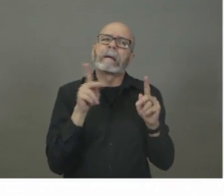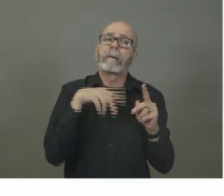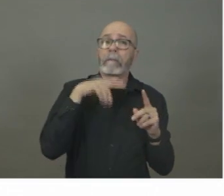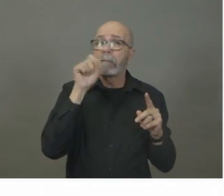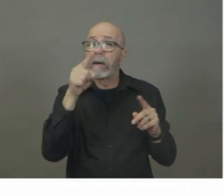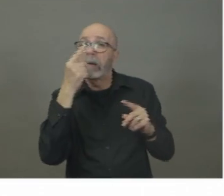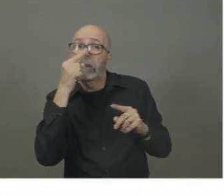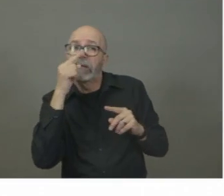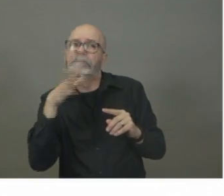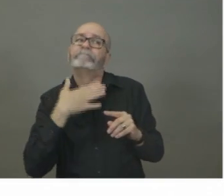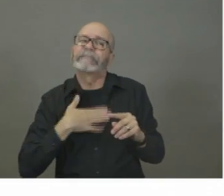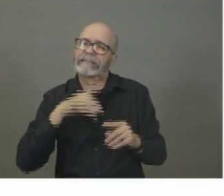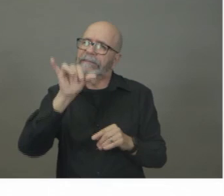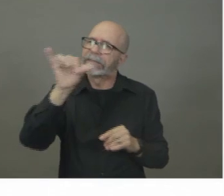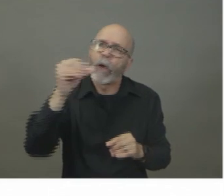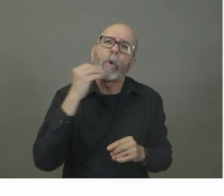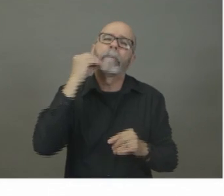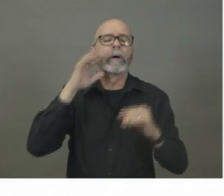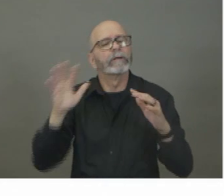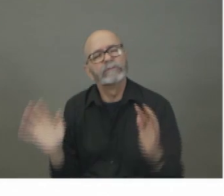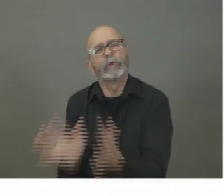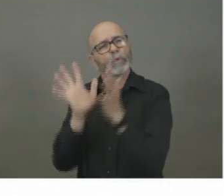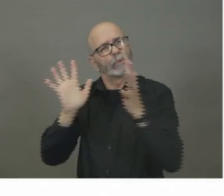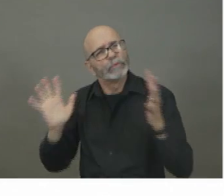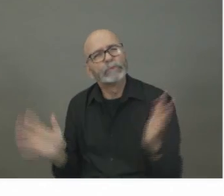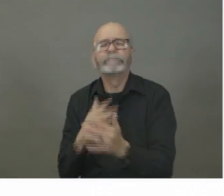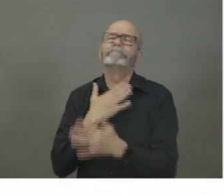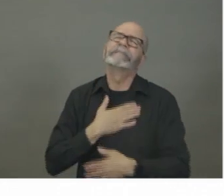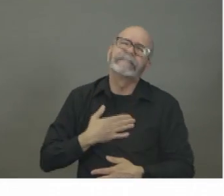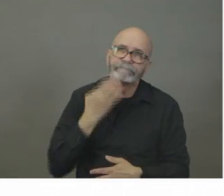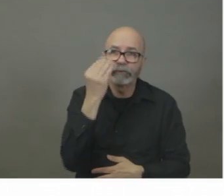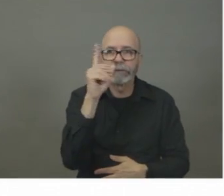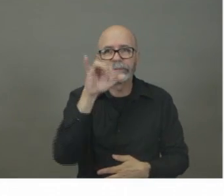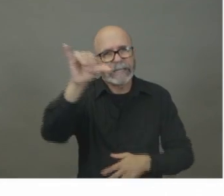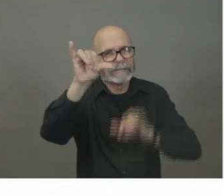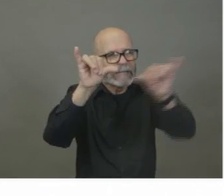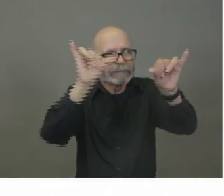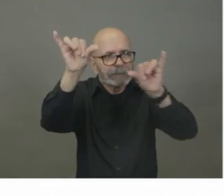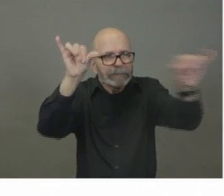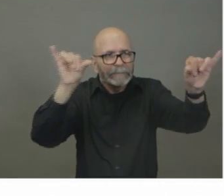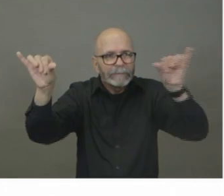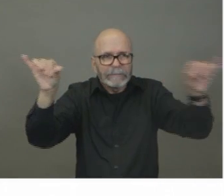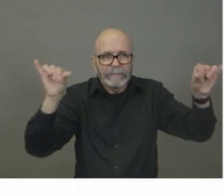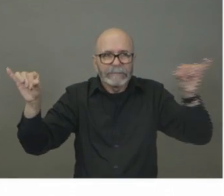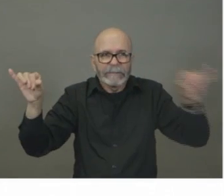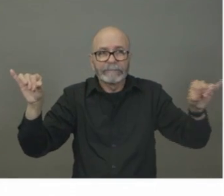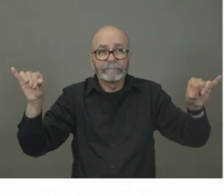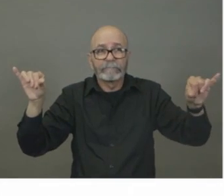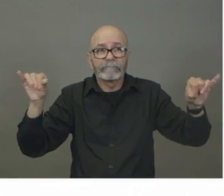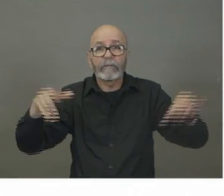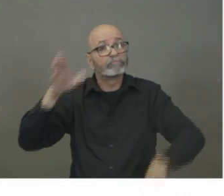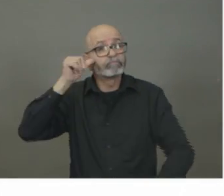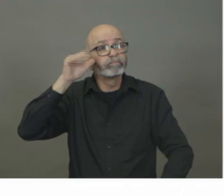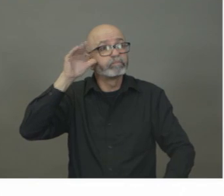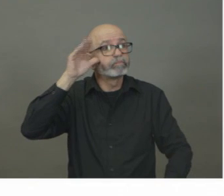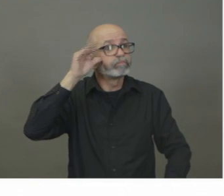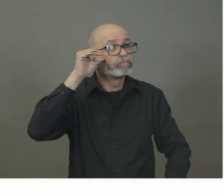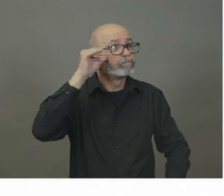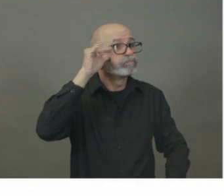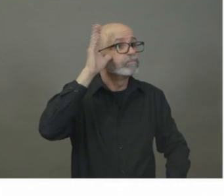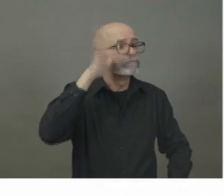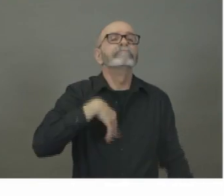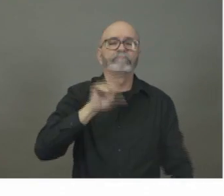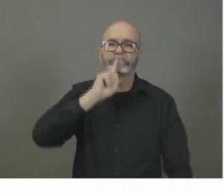uh, and we are being directed around the public sector people, but we certainly have the ability under the powers of the Health Protection Act